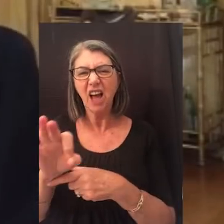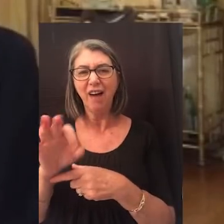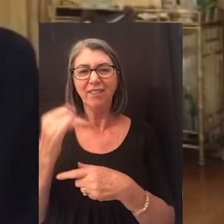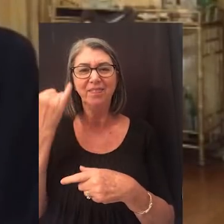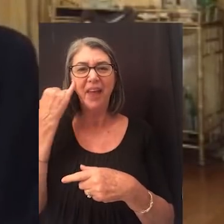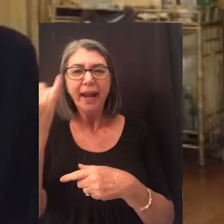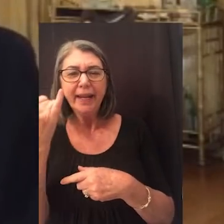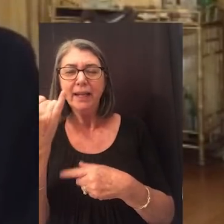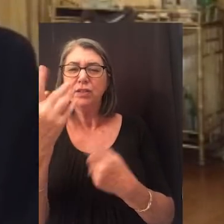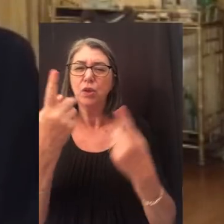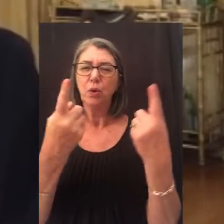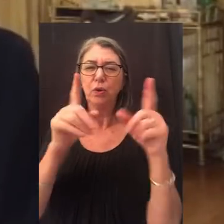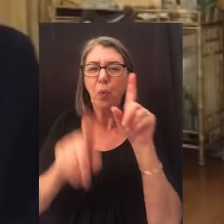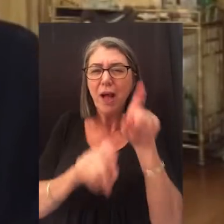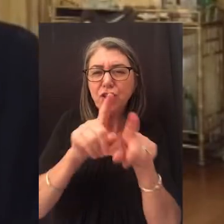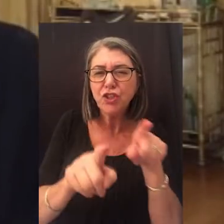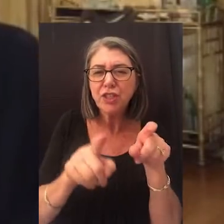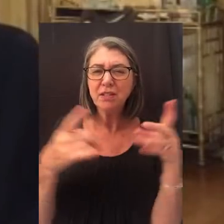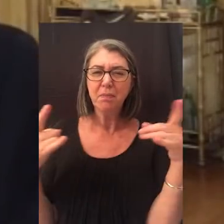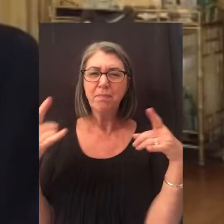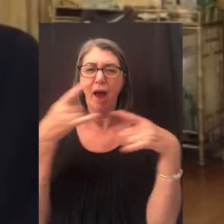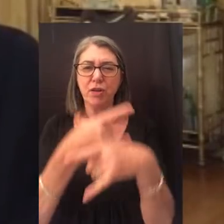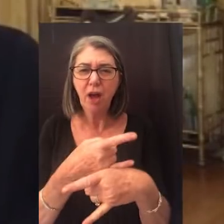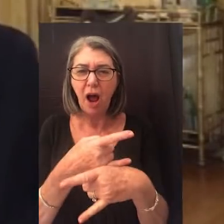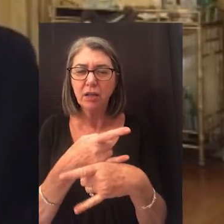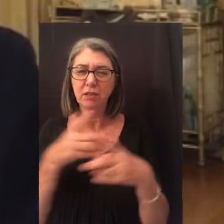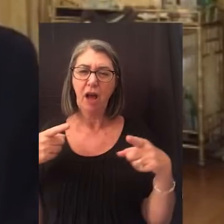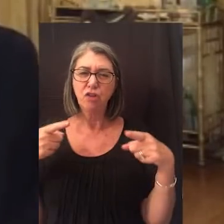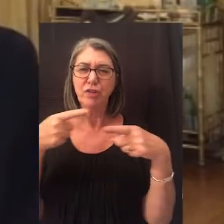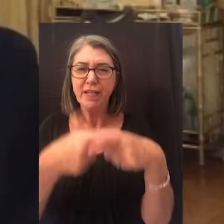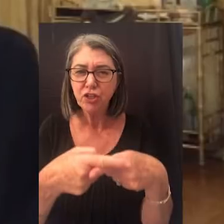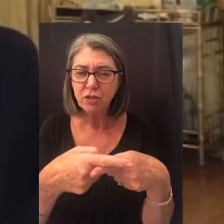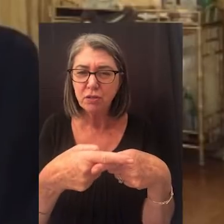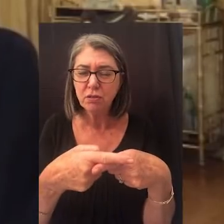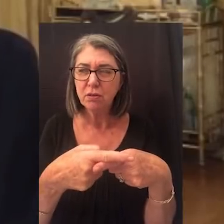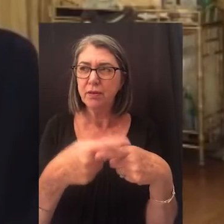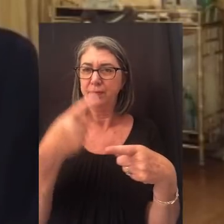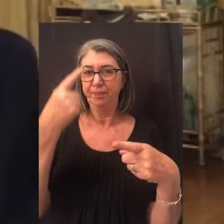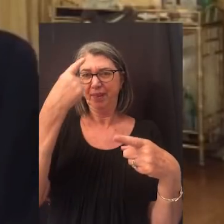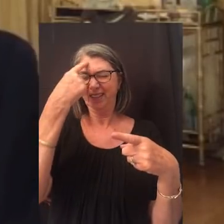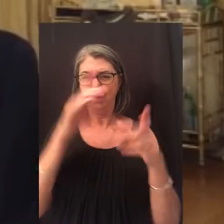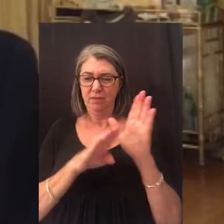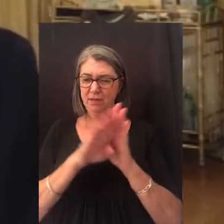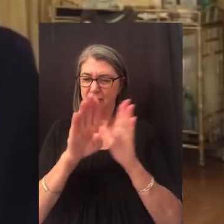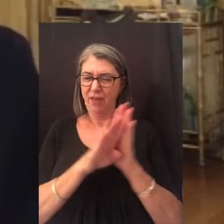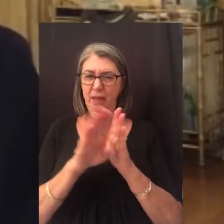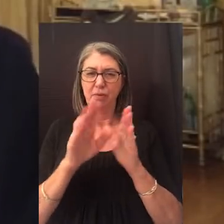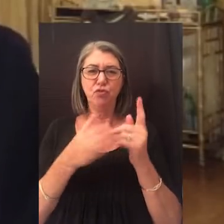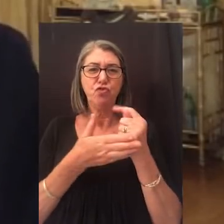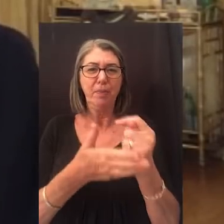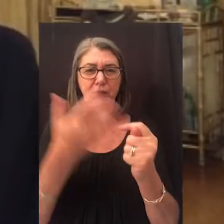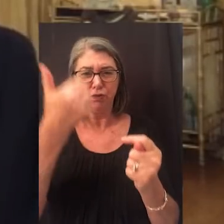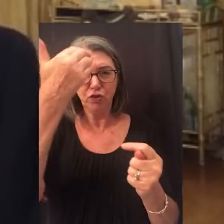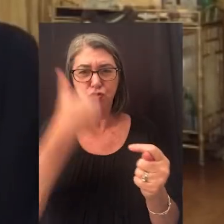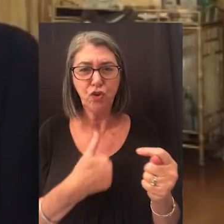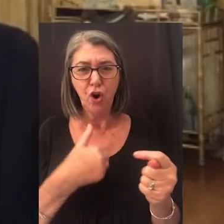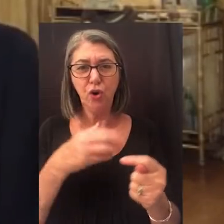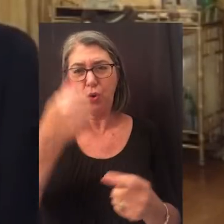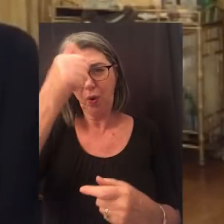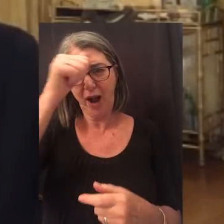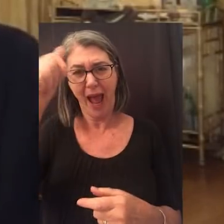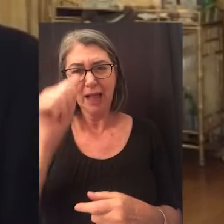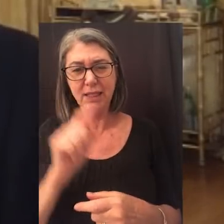ideas, questions, paradoxes, or contradictions. Consider the development of treatments for stroke or